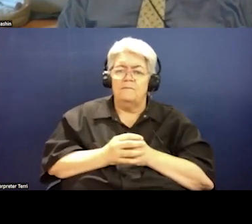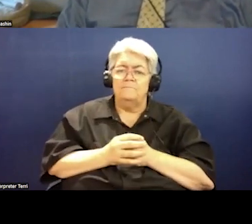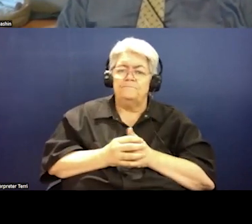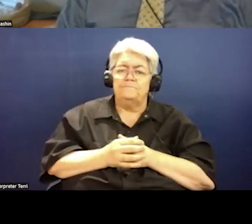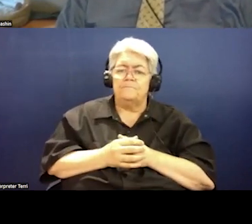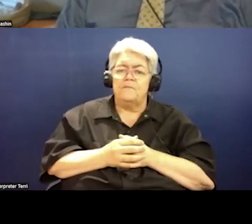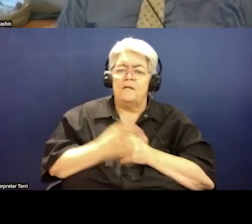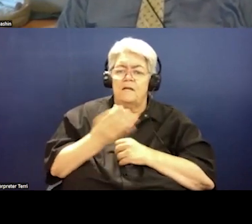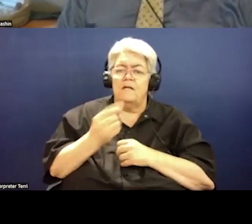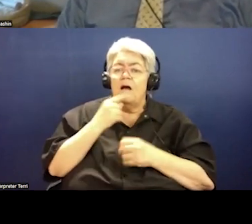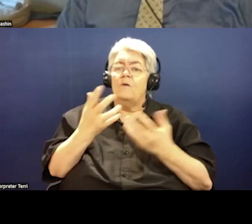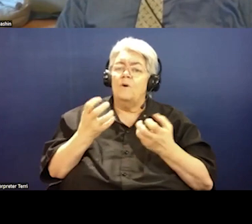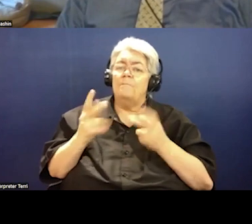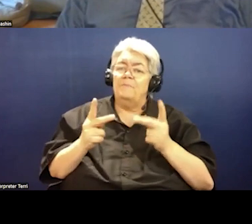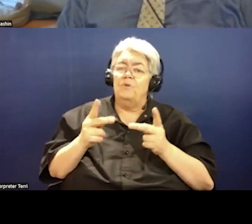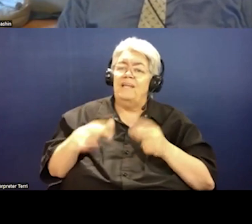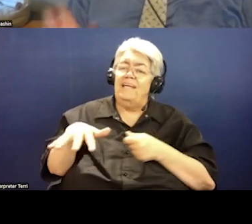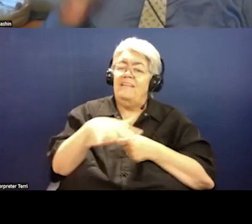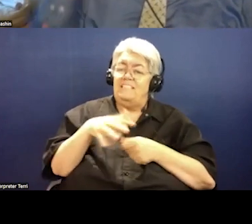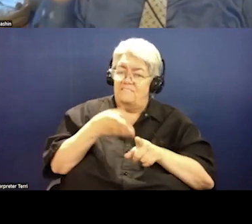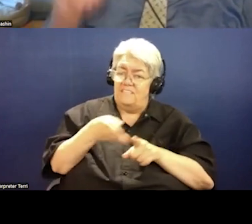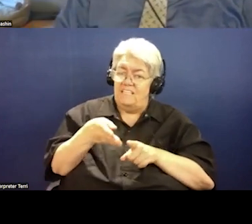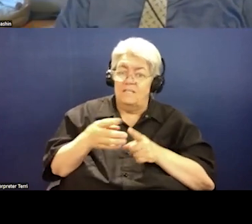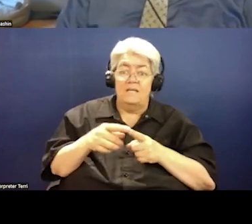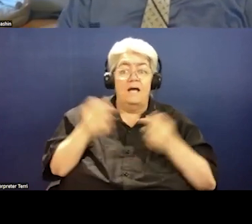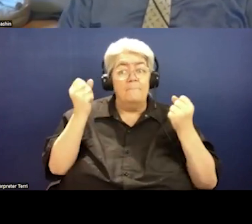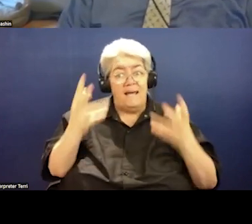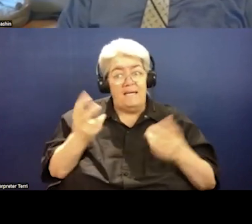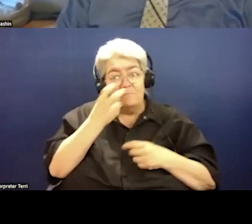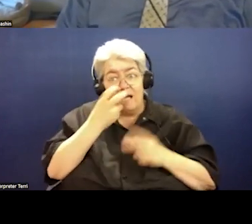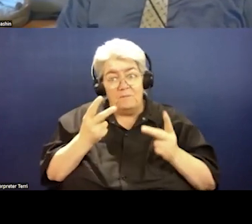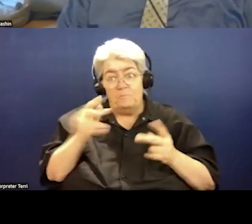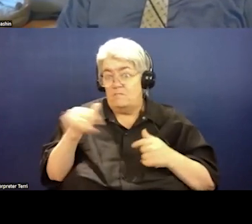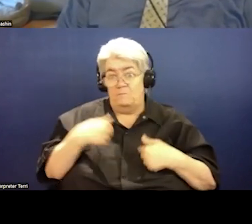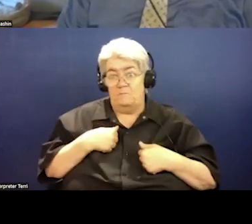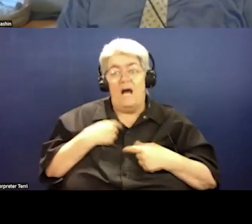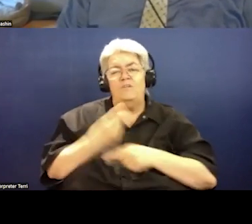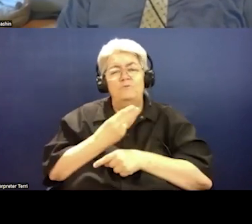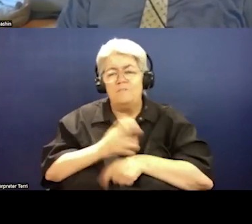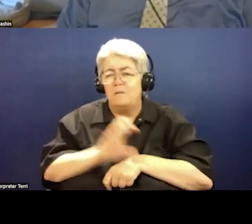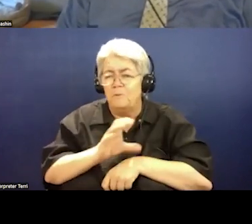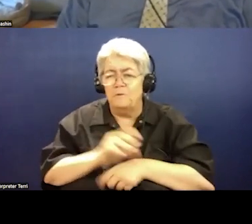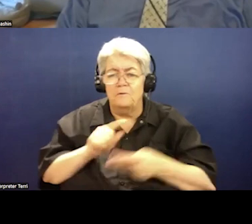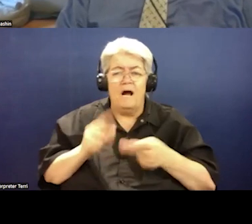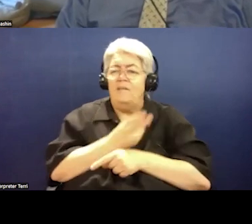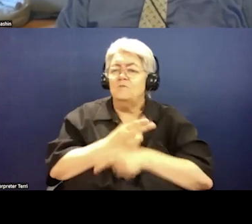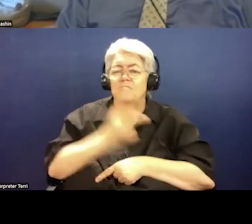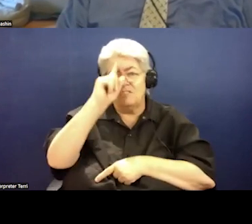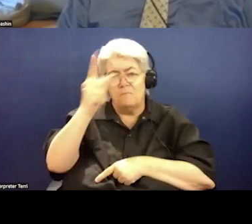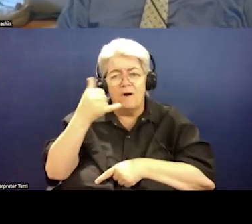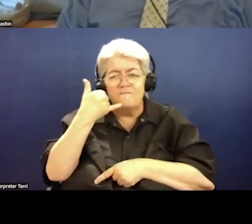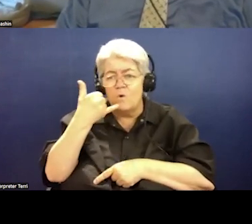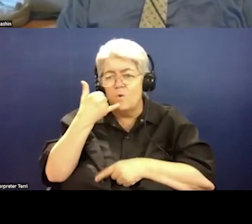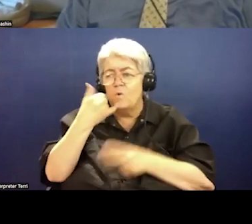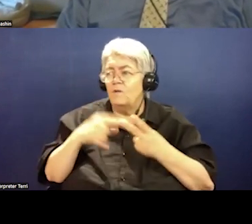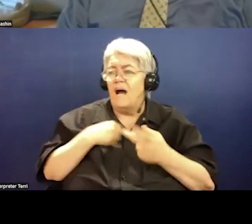I want folks in this field to understand that today many blind people, like I am right now, use computers, use a smartphone, you